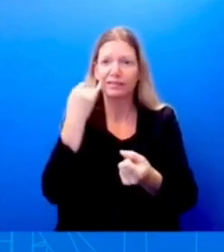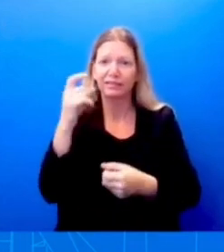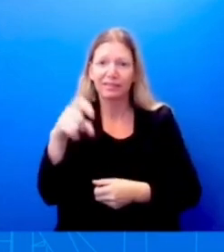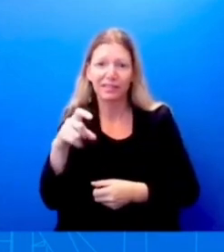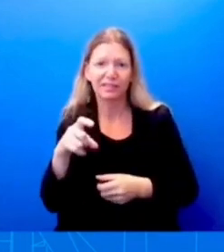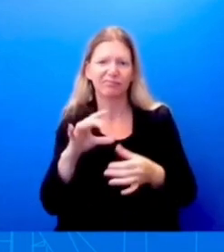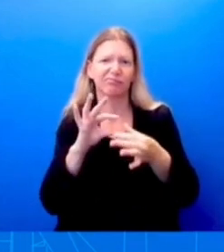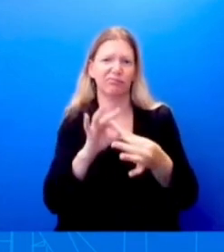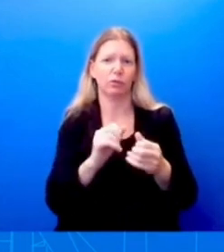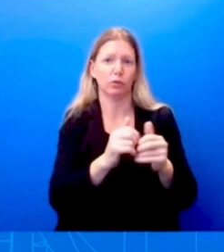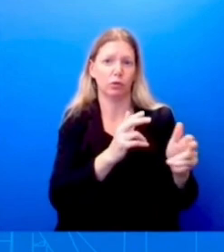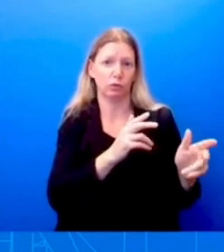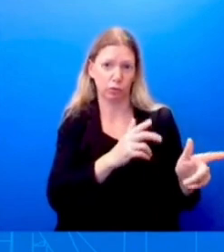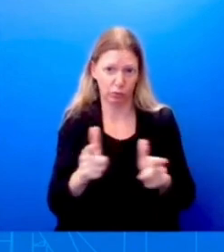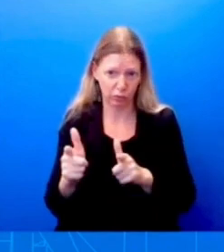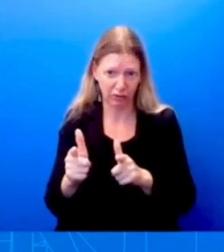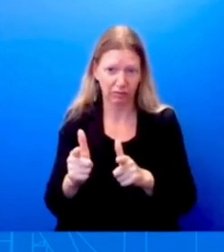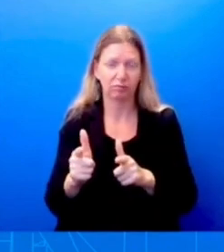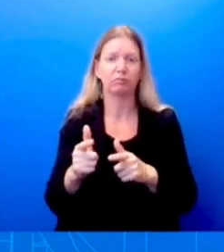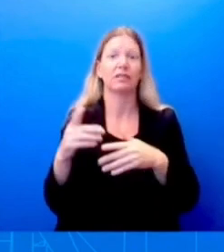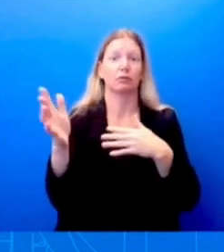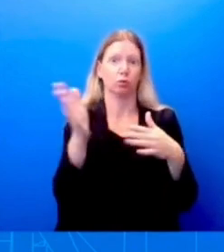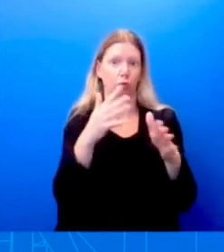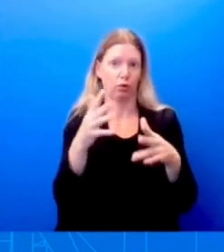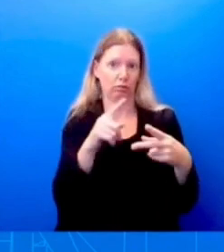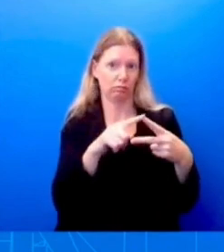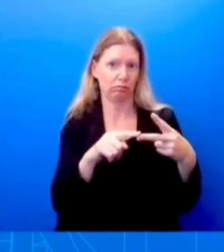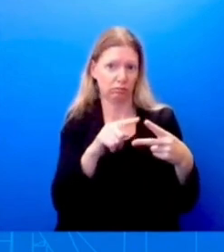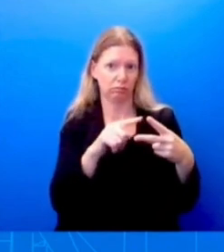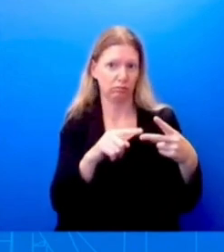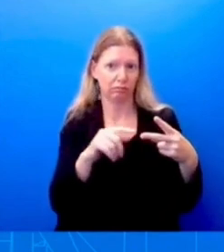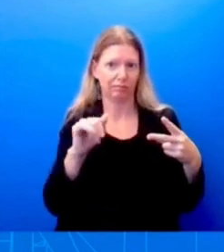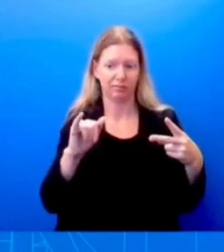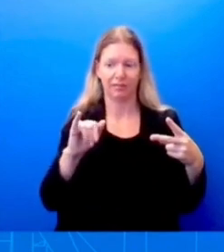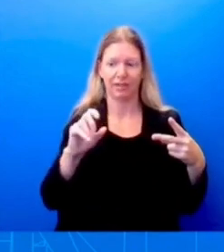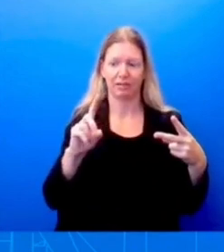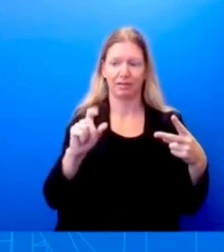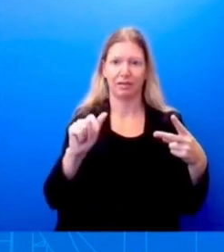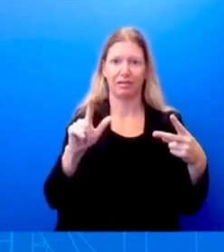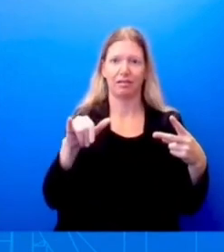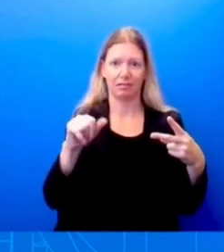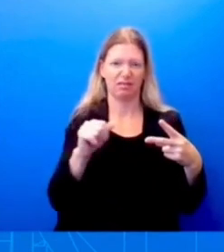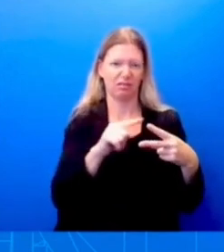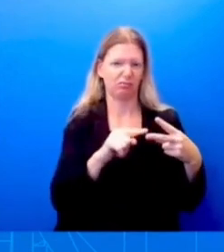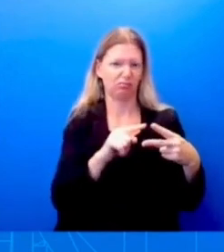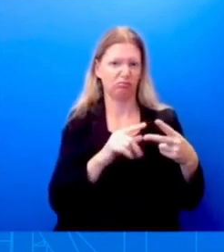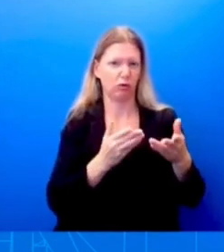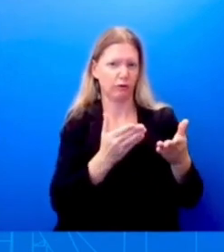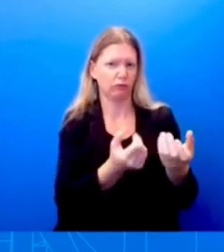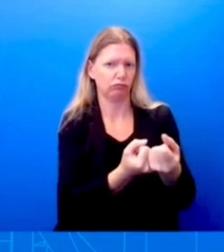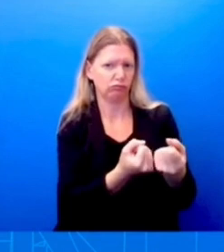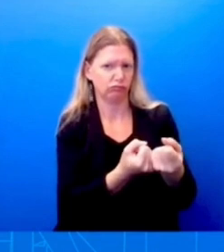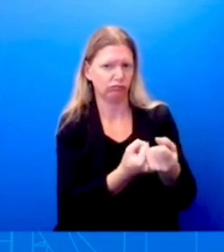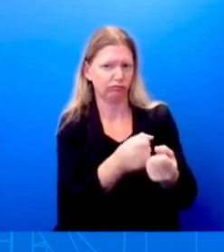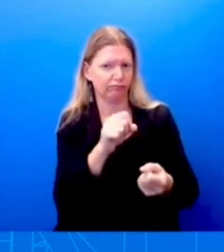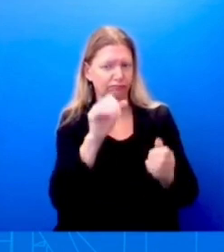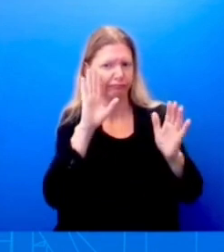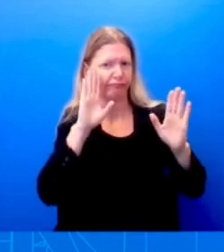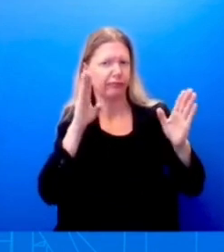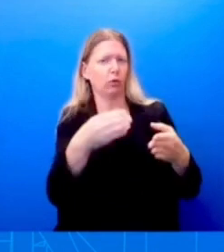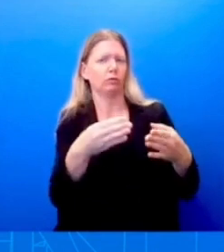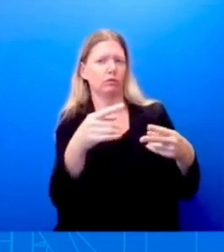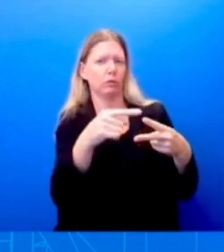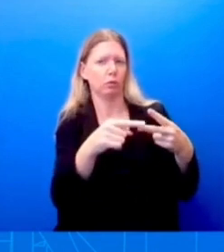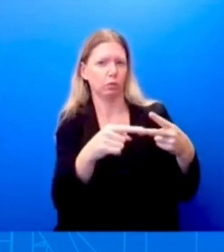also the storm, Idalia, that's headed to, to Florida. That is kind of the, the, that is clearly what's on